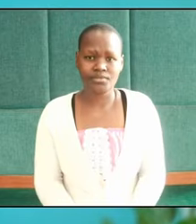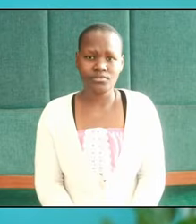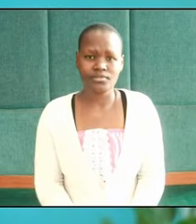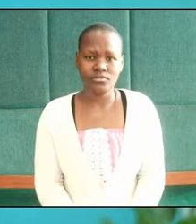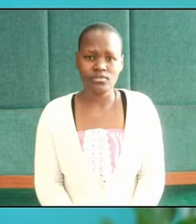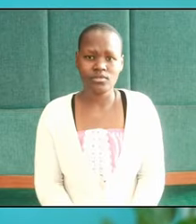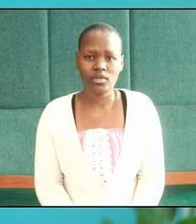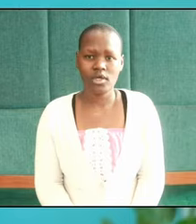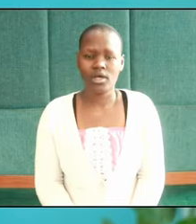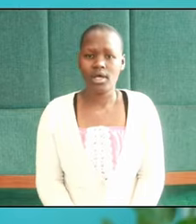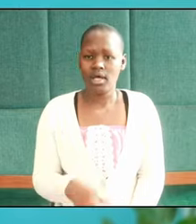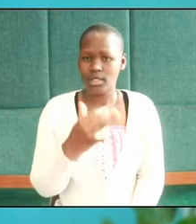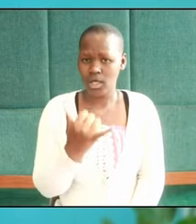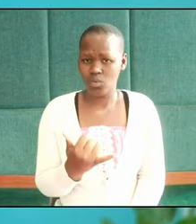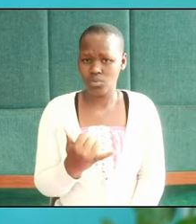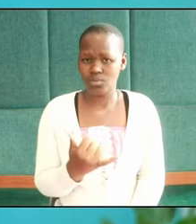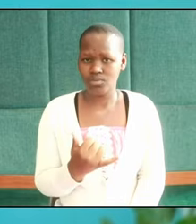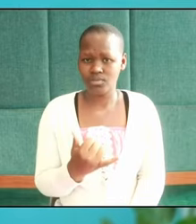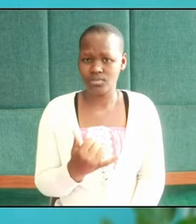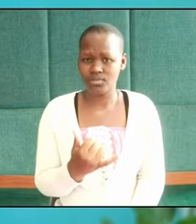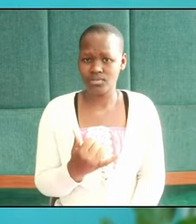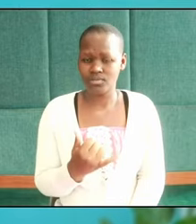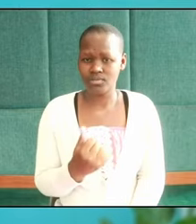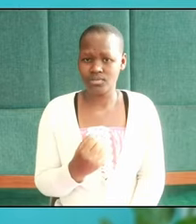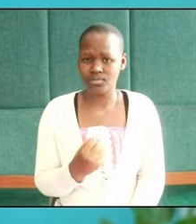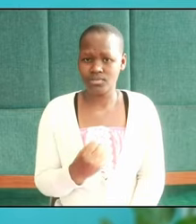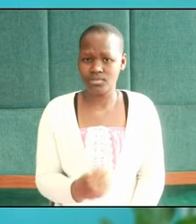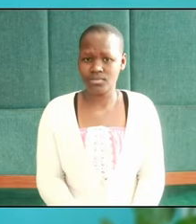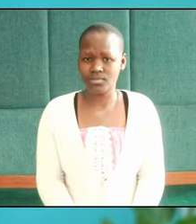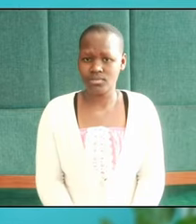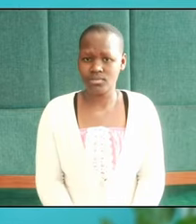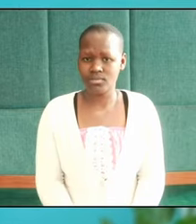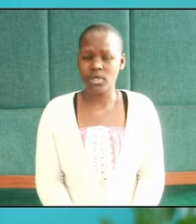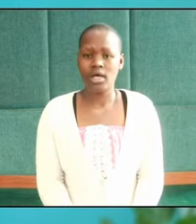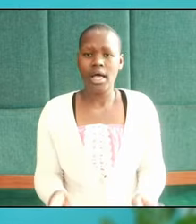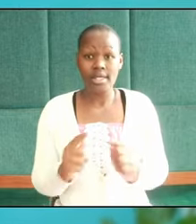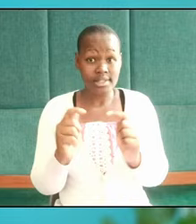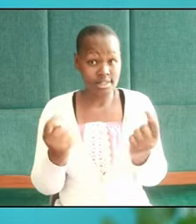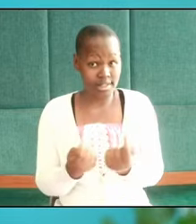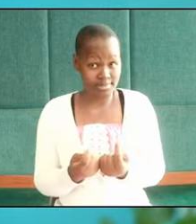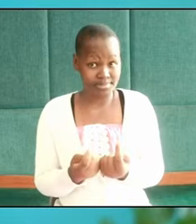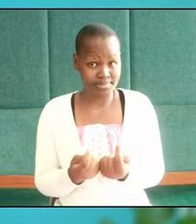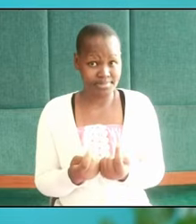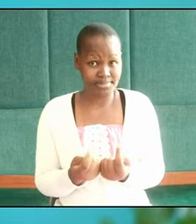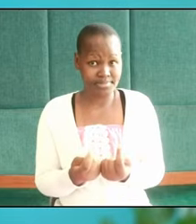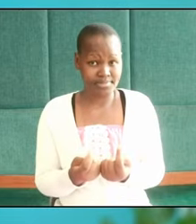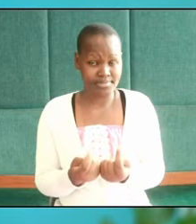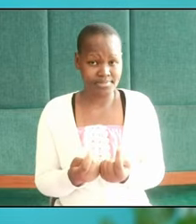Now, when this team got to